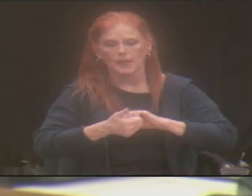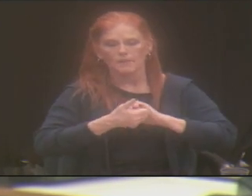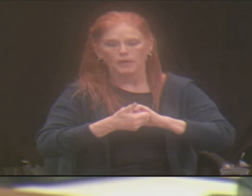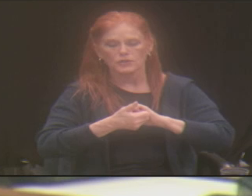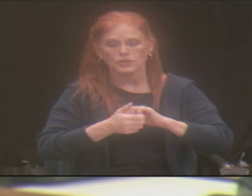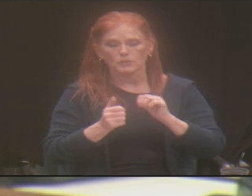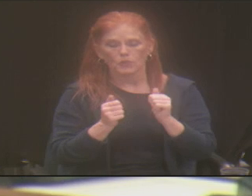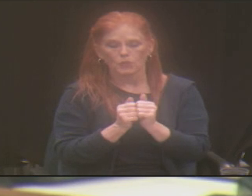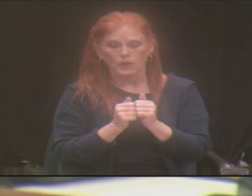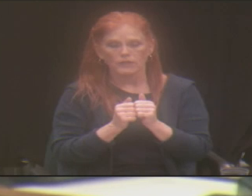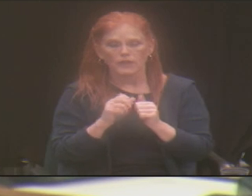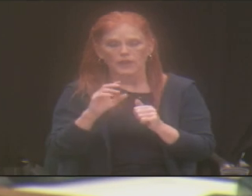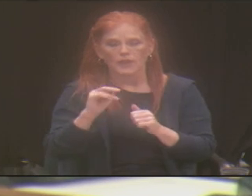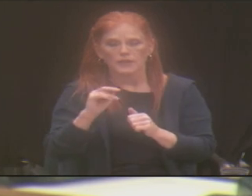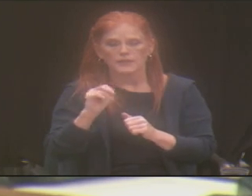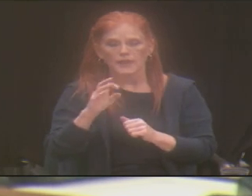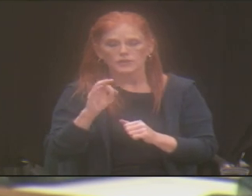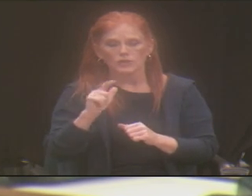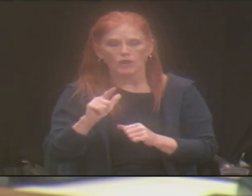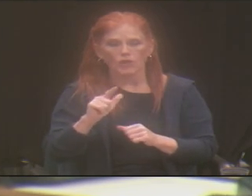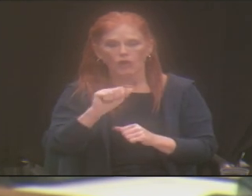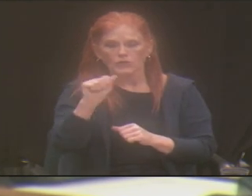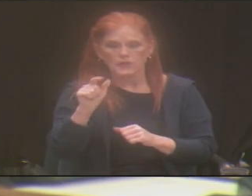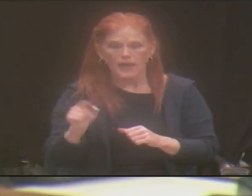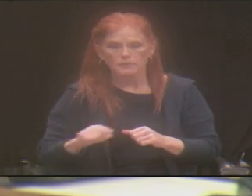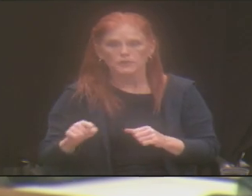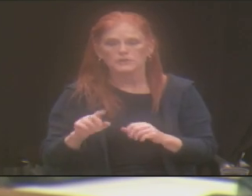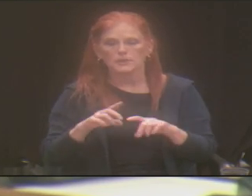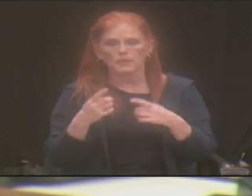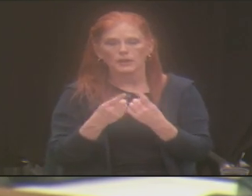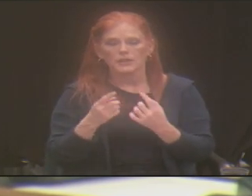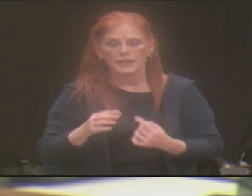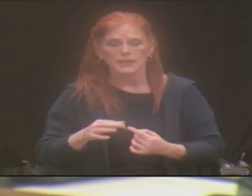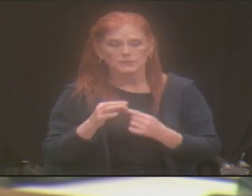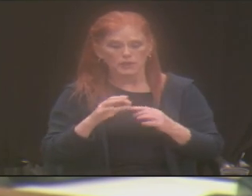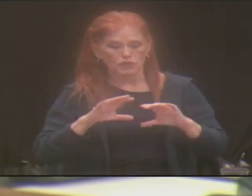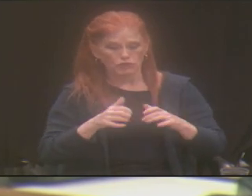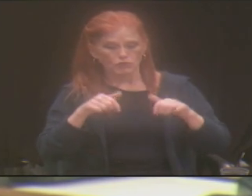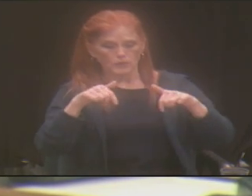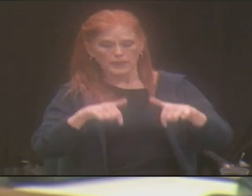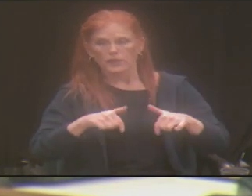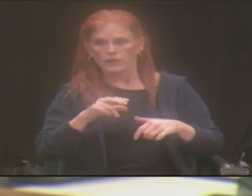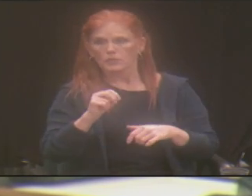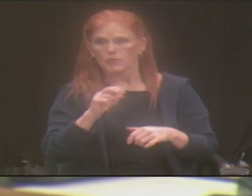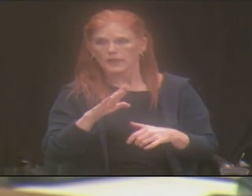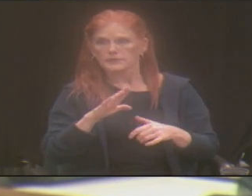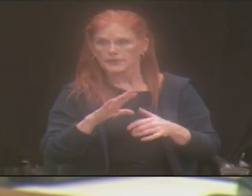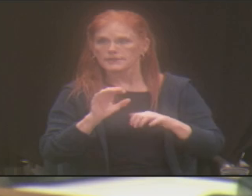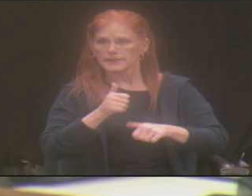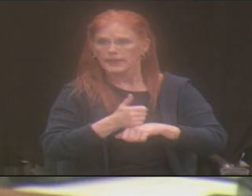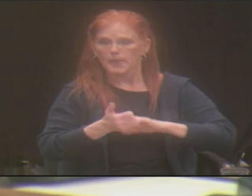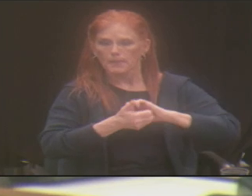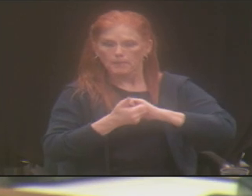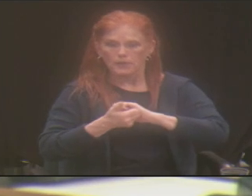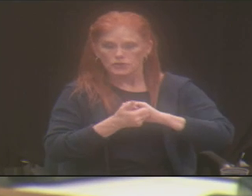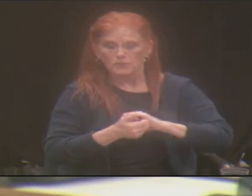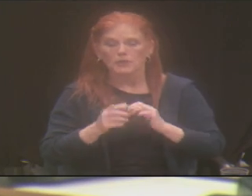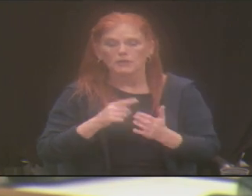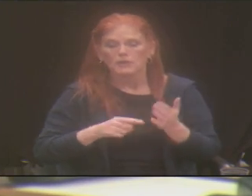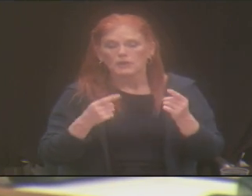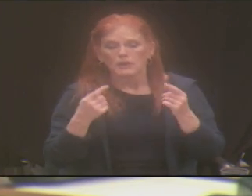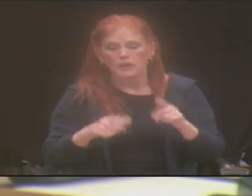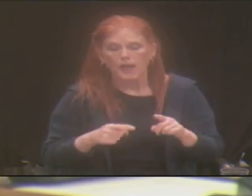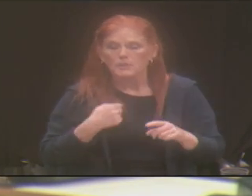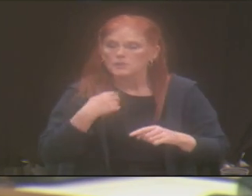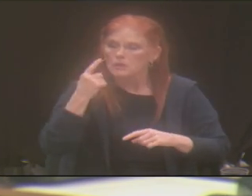National Alzheimer's Department, and especially the chapter here in Nebraska. So what we did is we